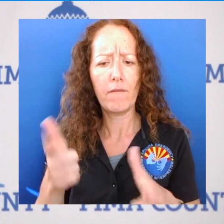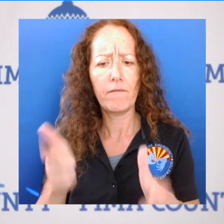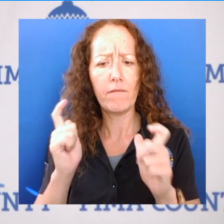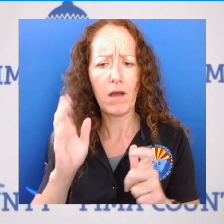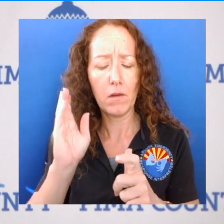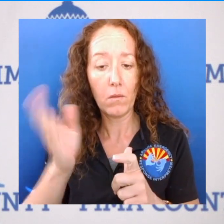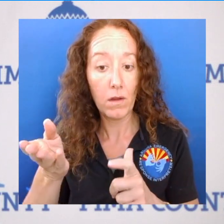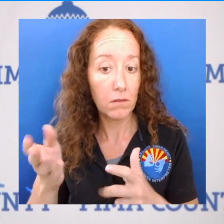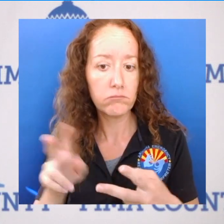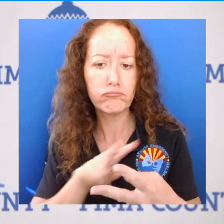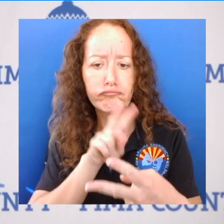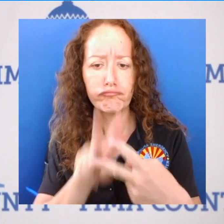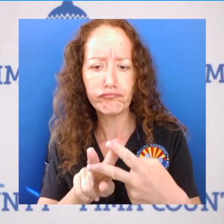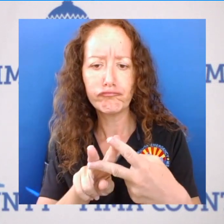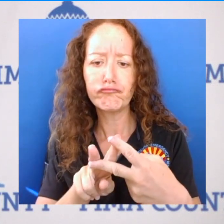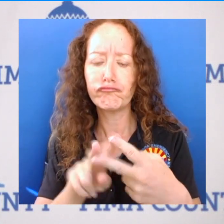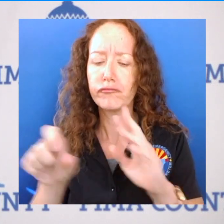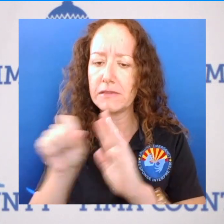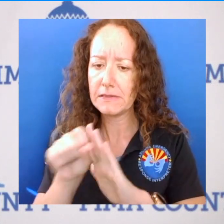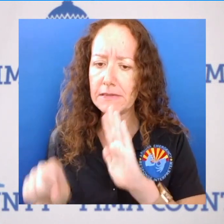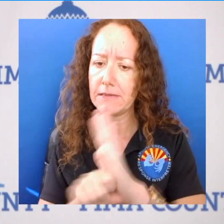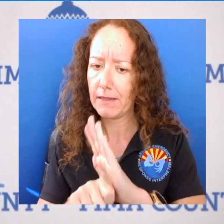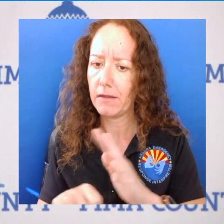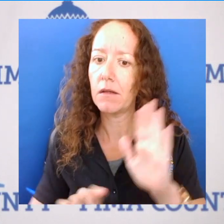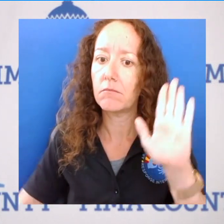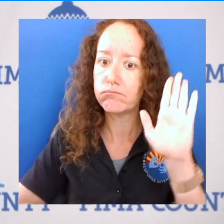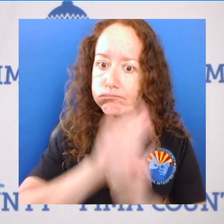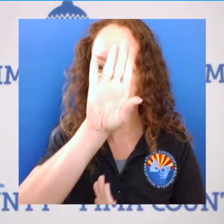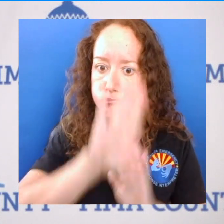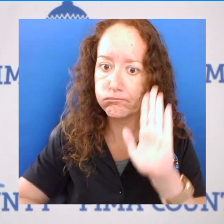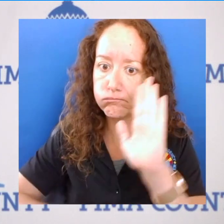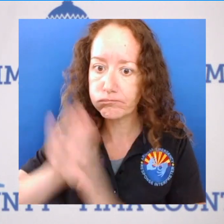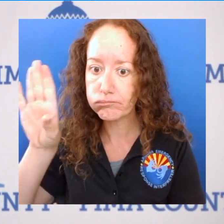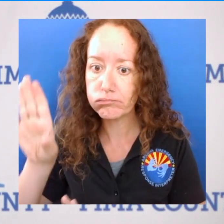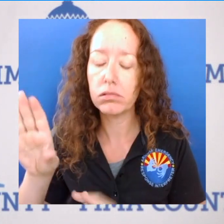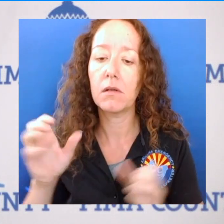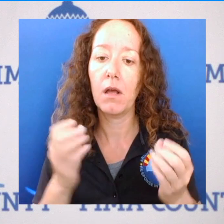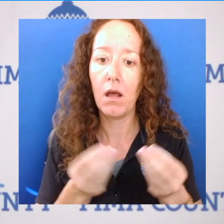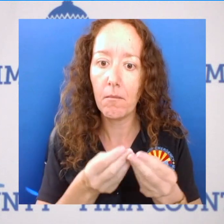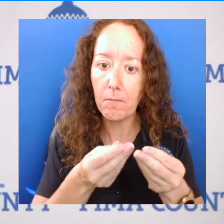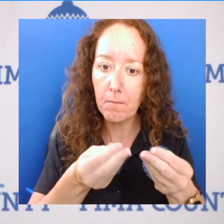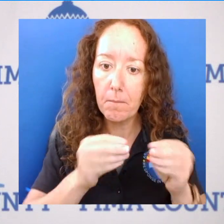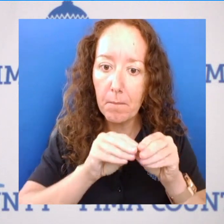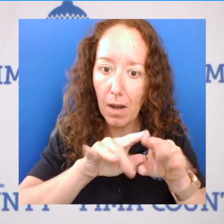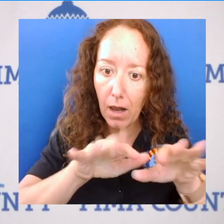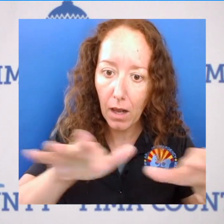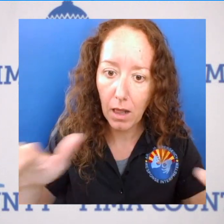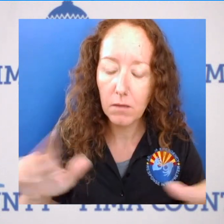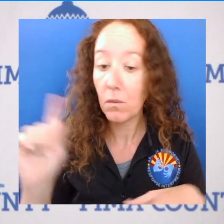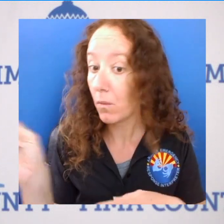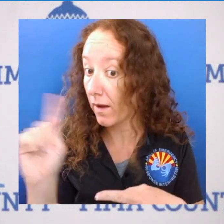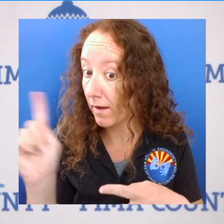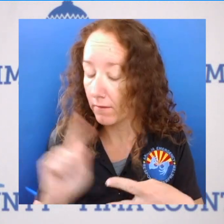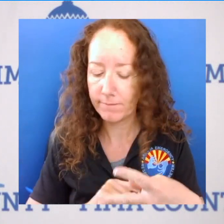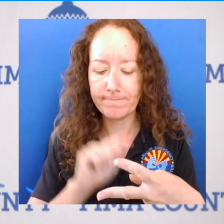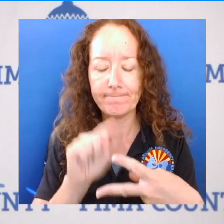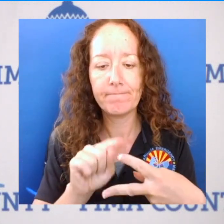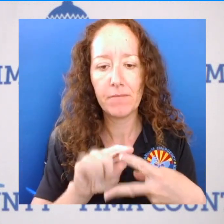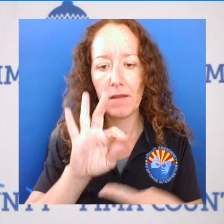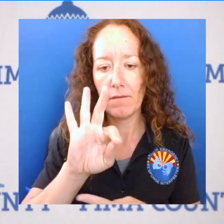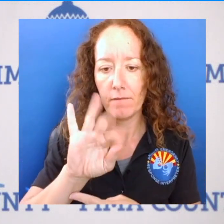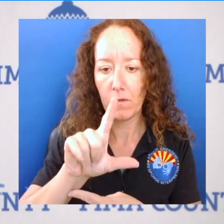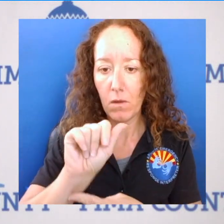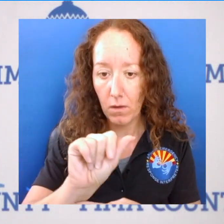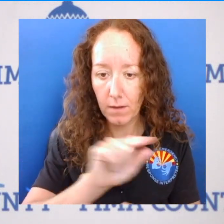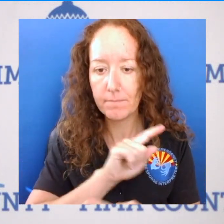on a level that is very high are Florida and Arizona. The reason why this is important, once again,